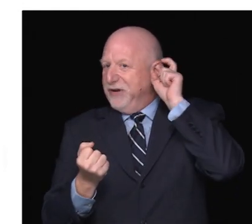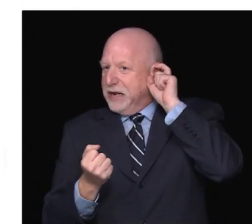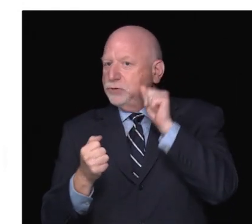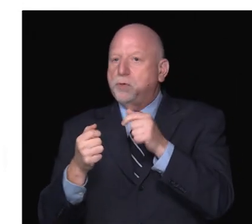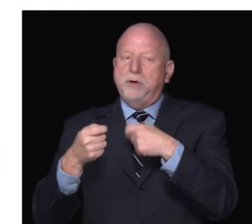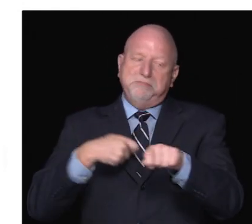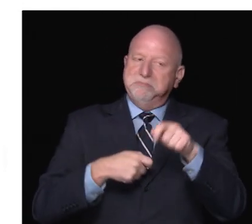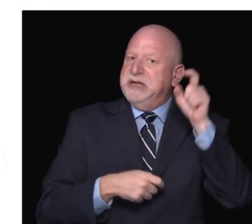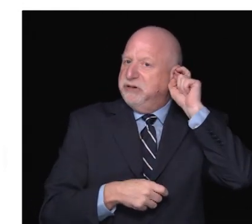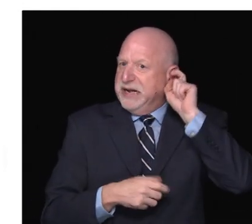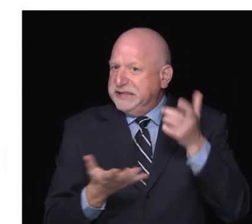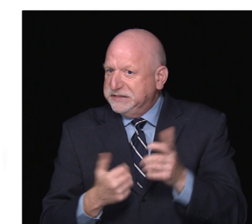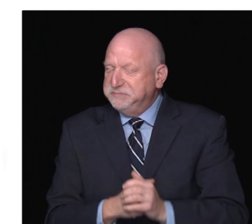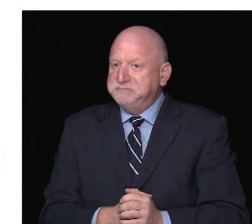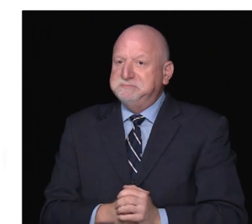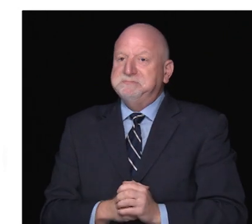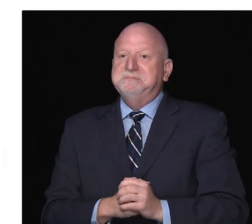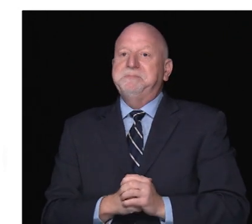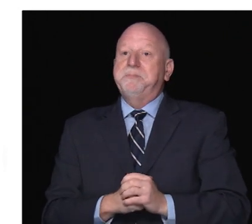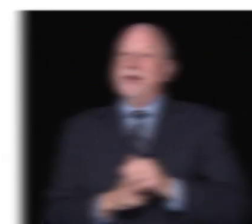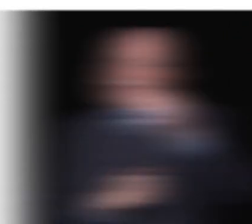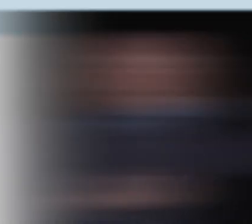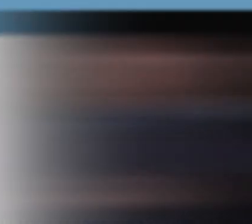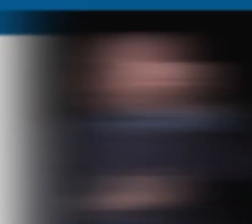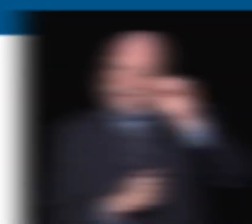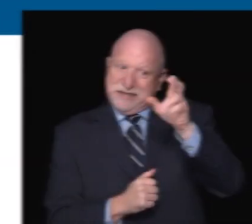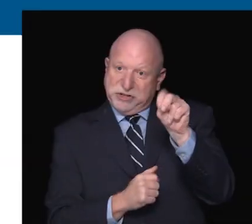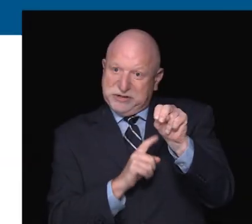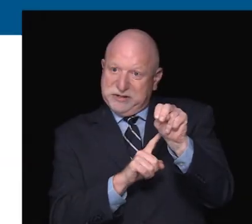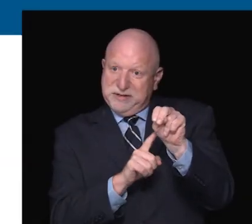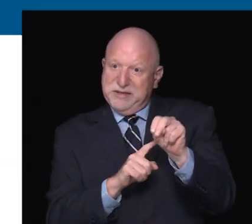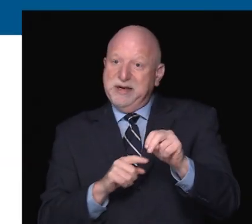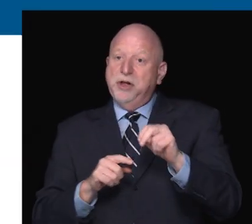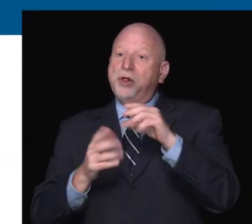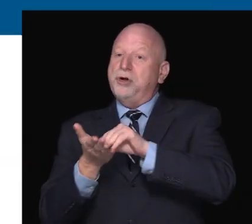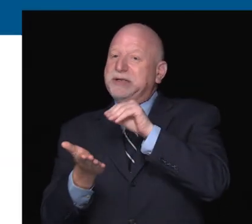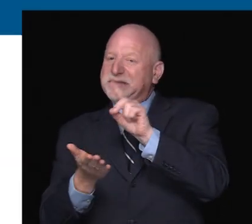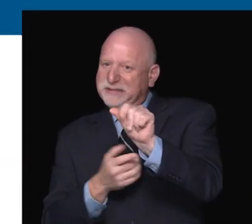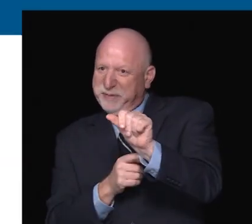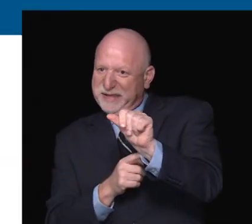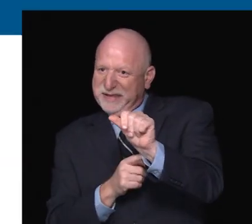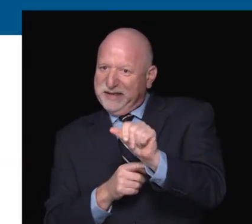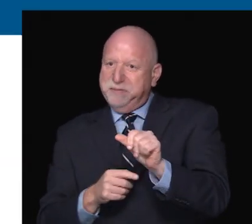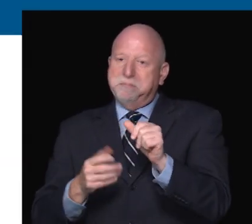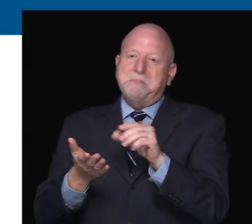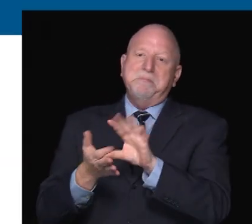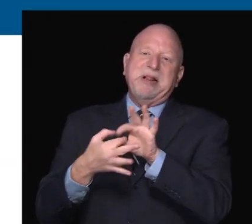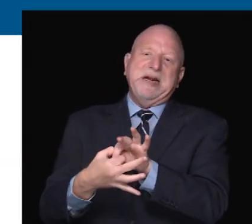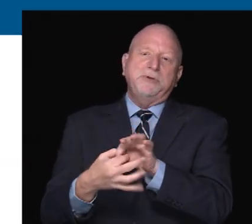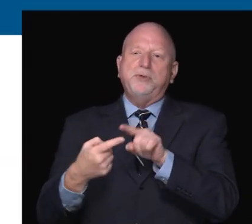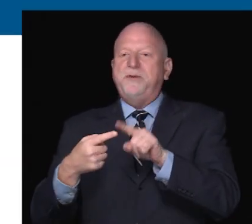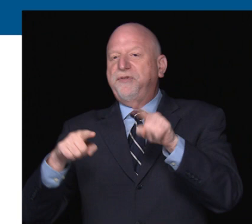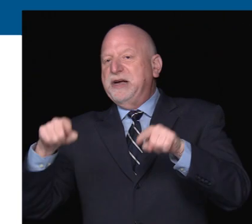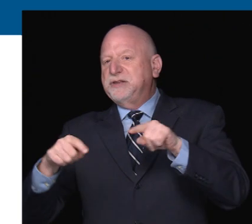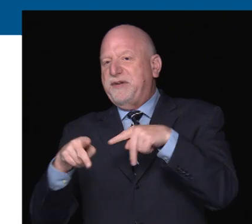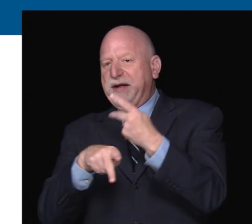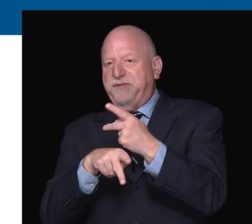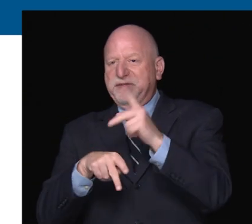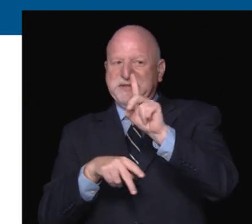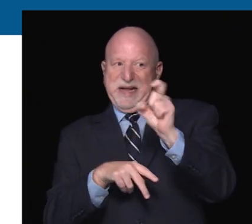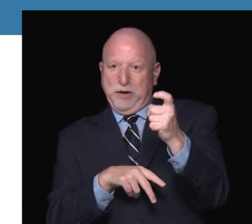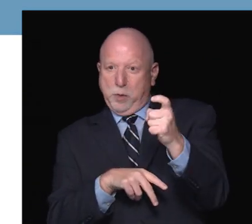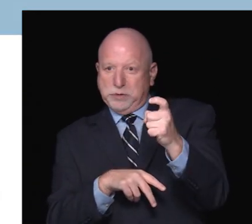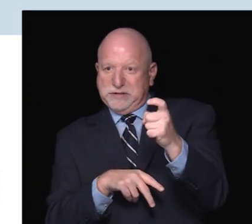of or along with prescribed hearing aids. Cognition and learning disabilities may be related to various